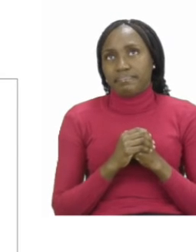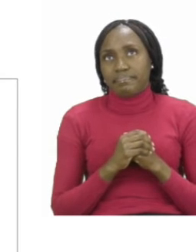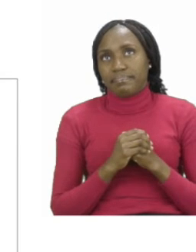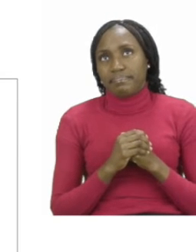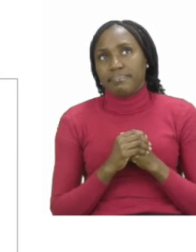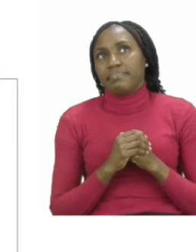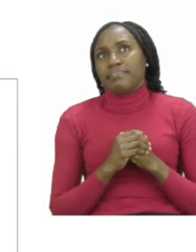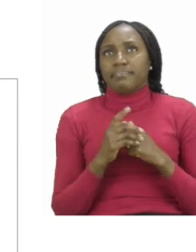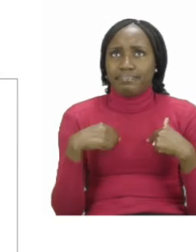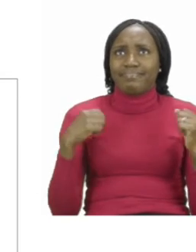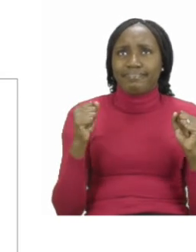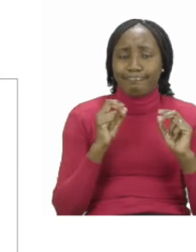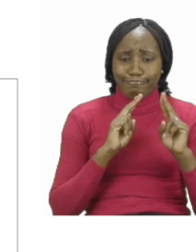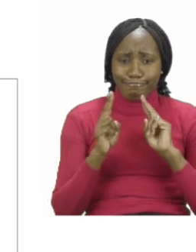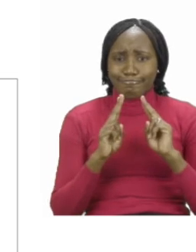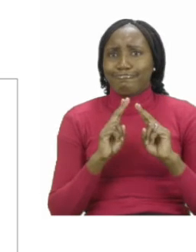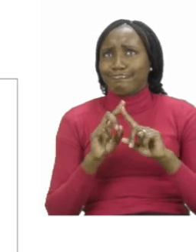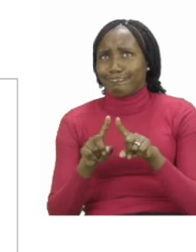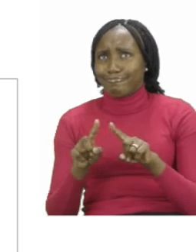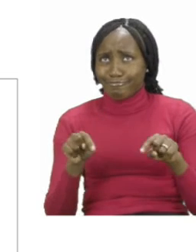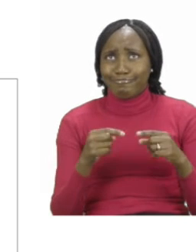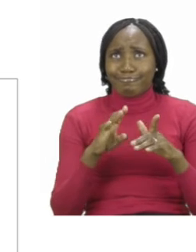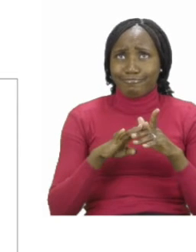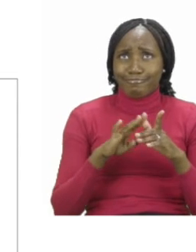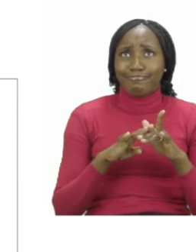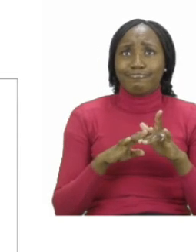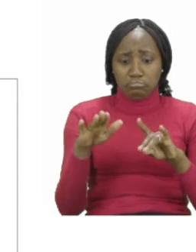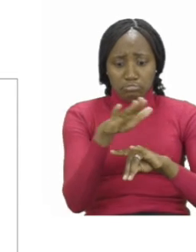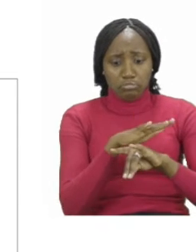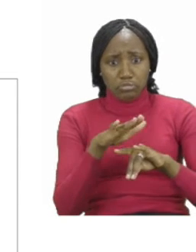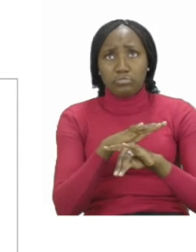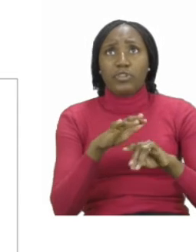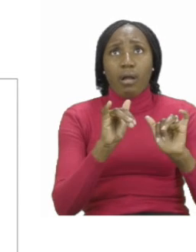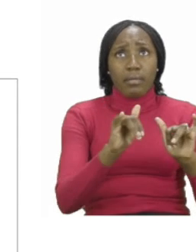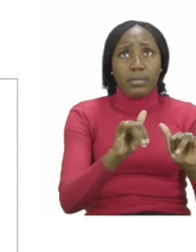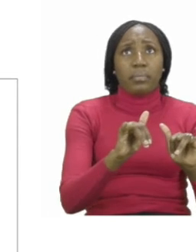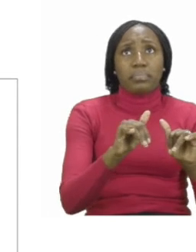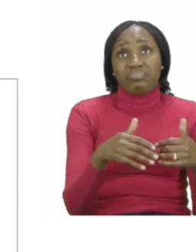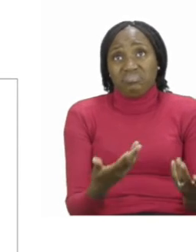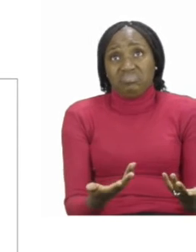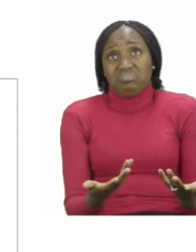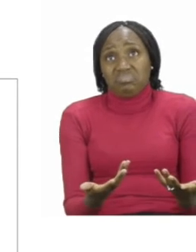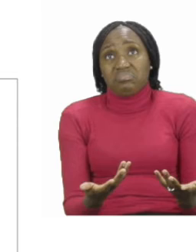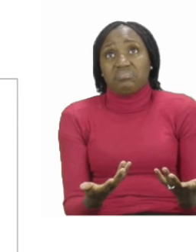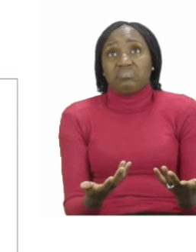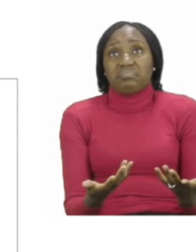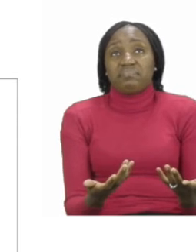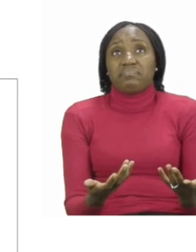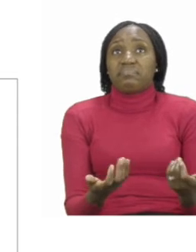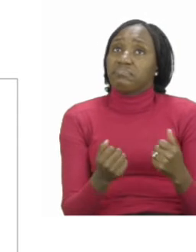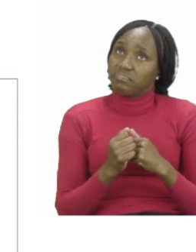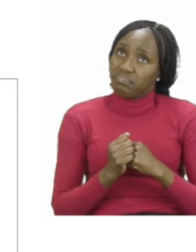we can talk about anything that surrounds this animal. You can talk about where the